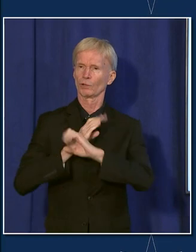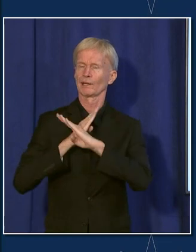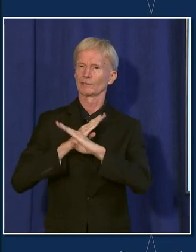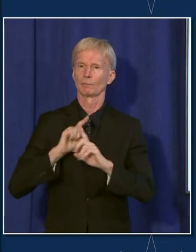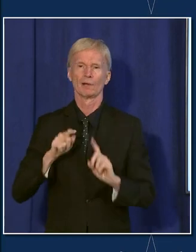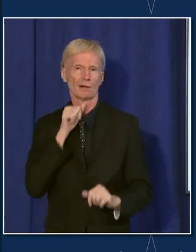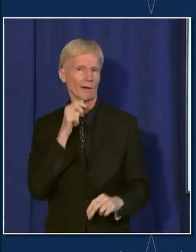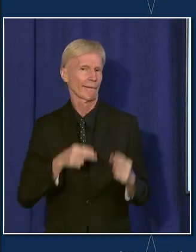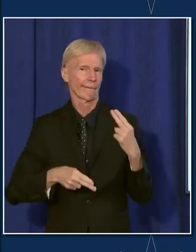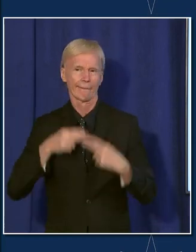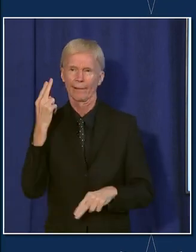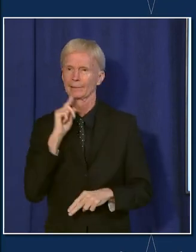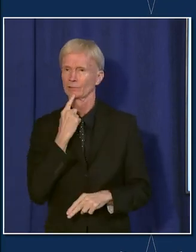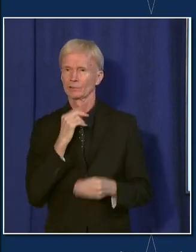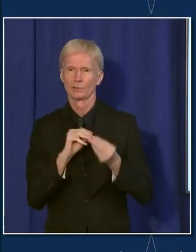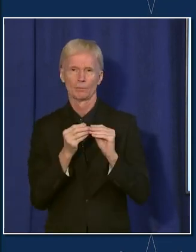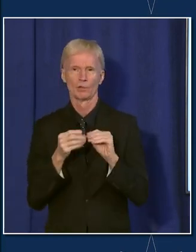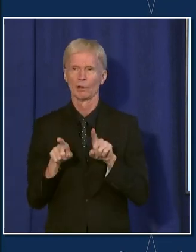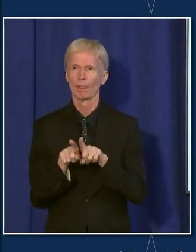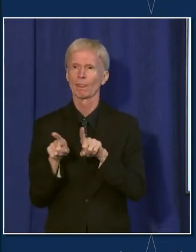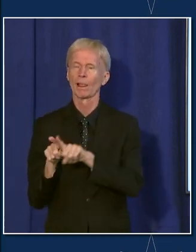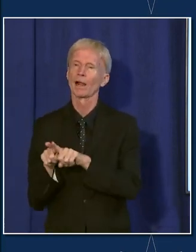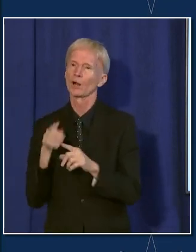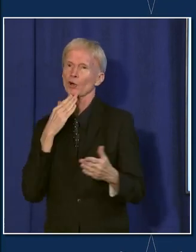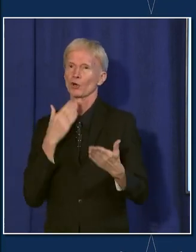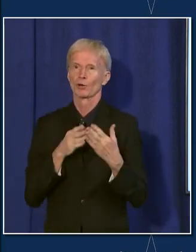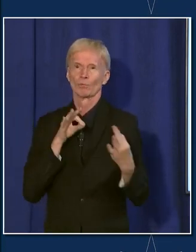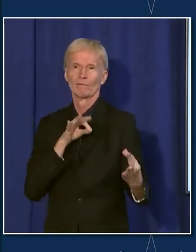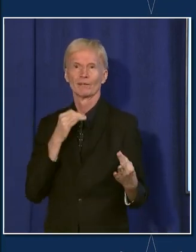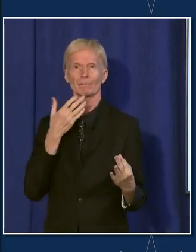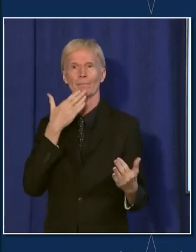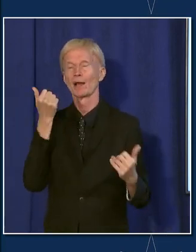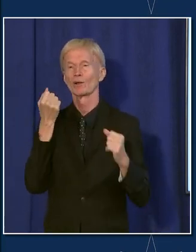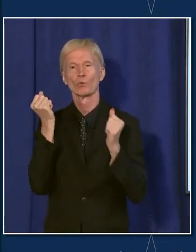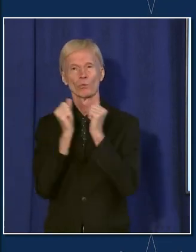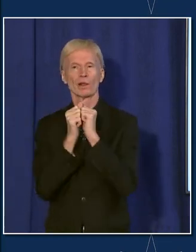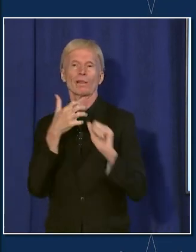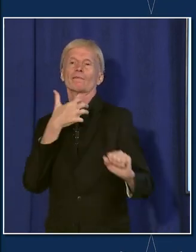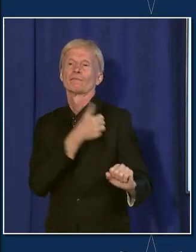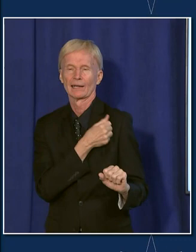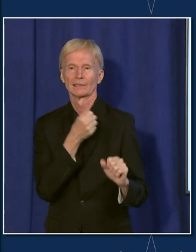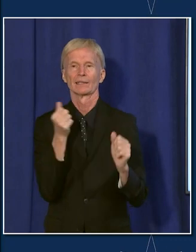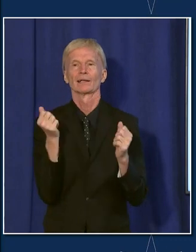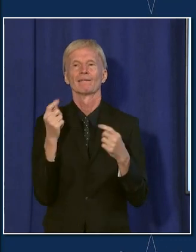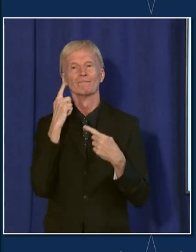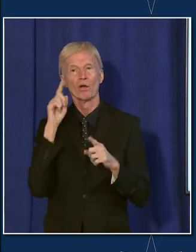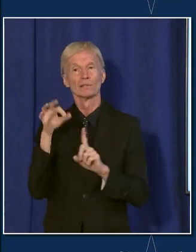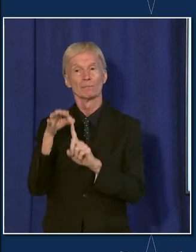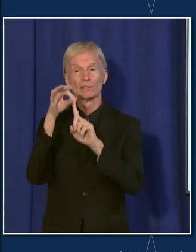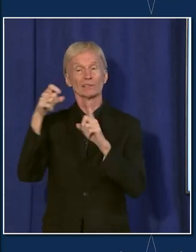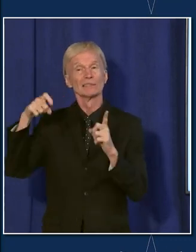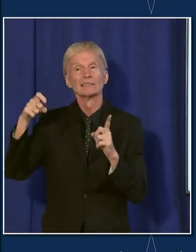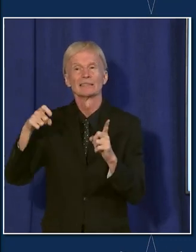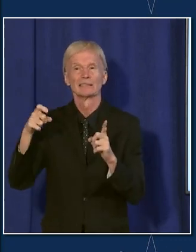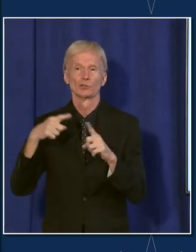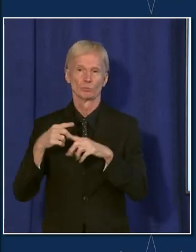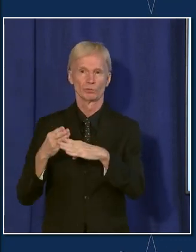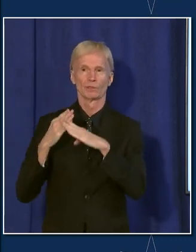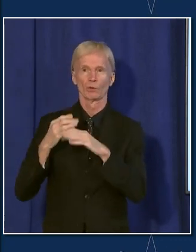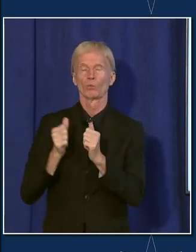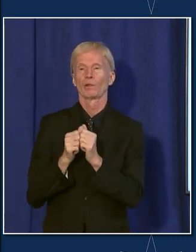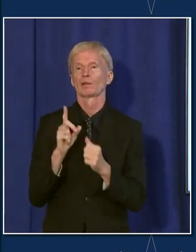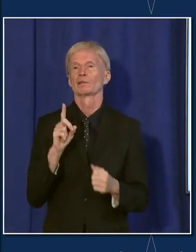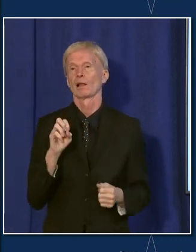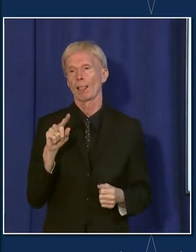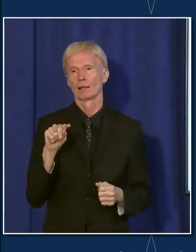it's not as strong, and it's not as good as if people are also vaccinated, especially with the Delta variant is what we're seeing. And, you know, if you look in